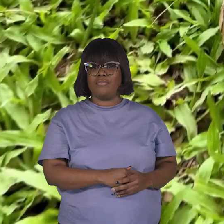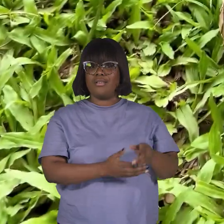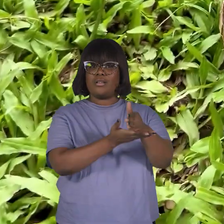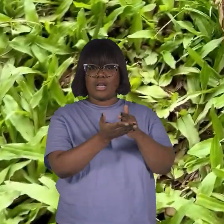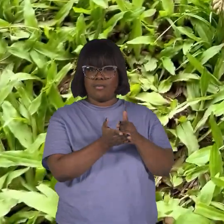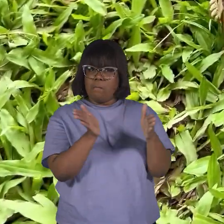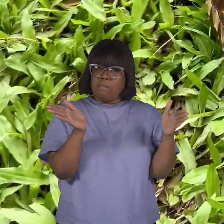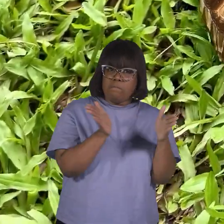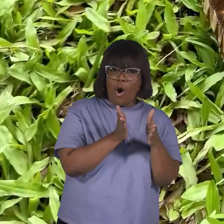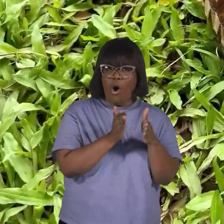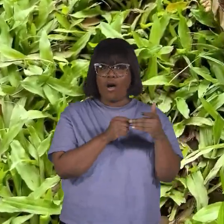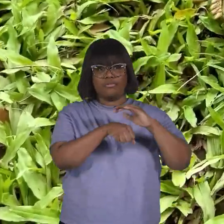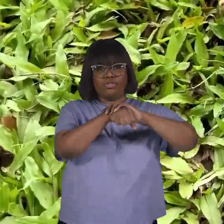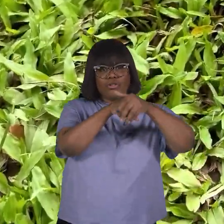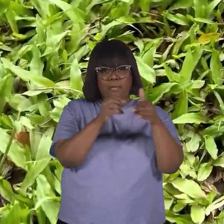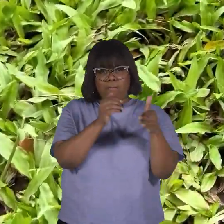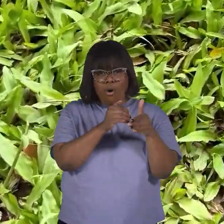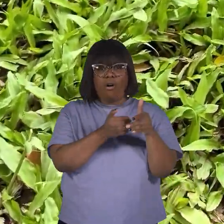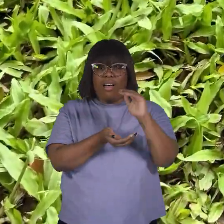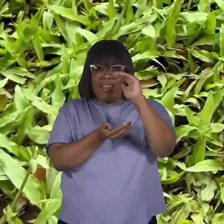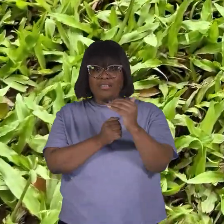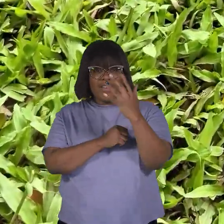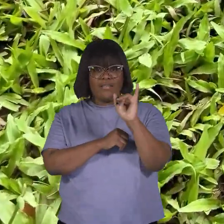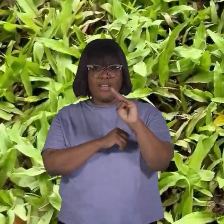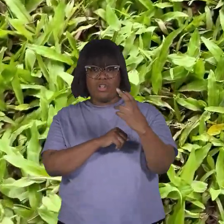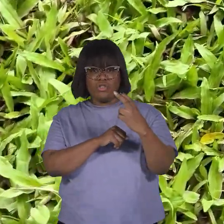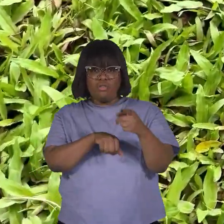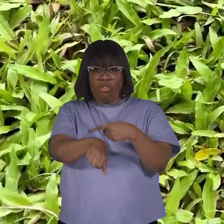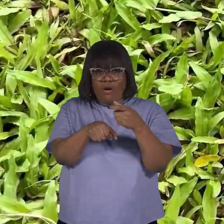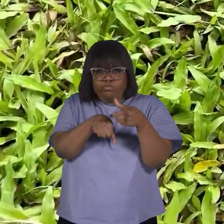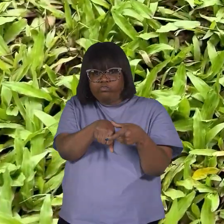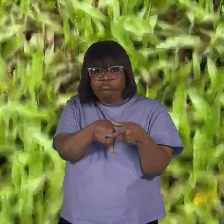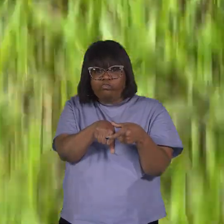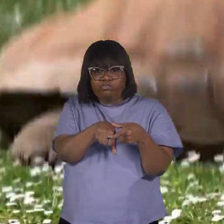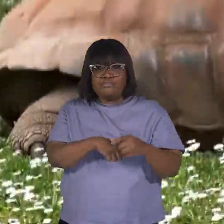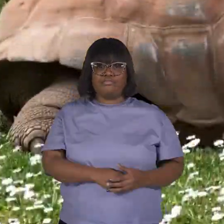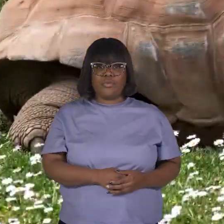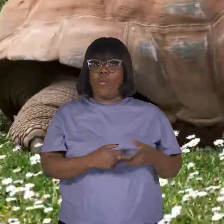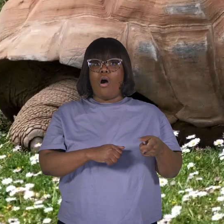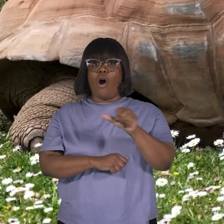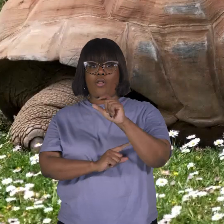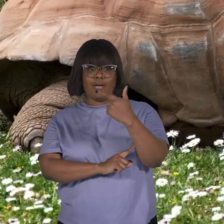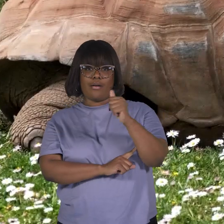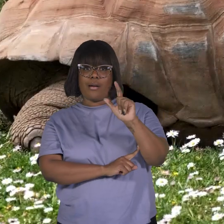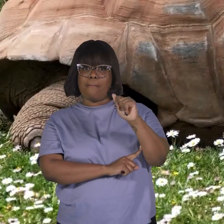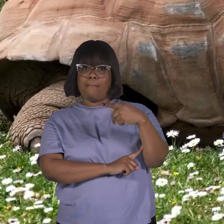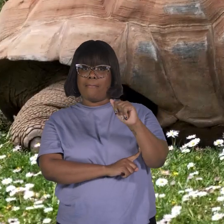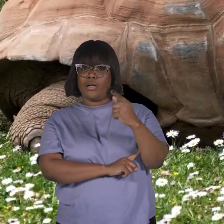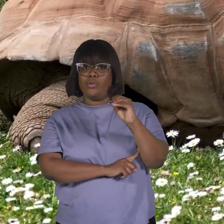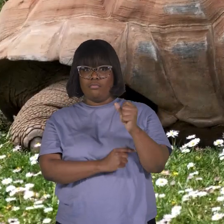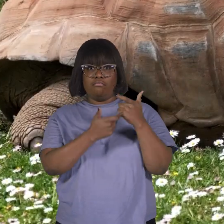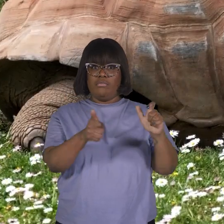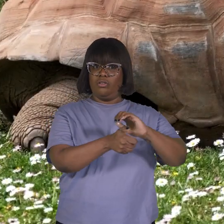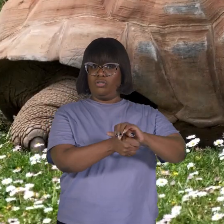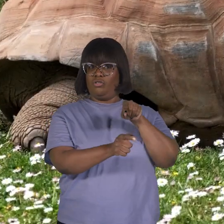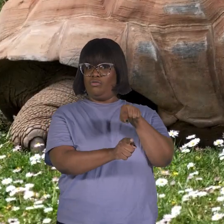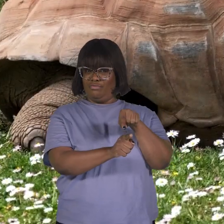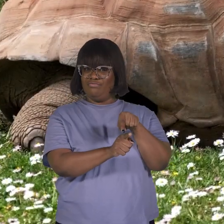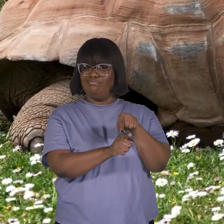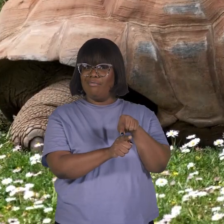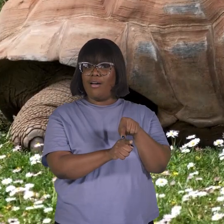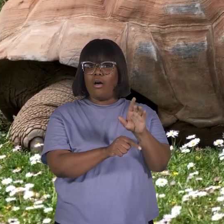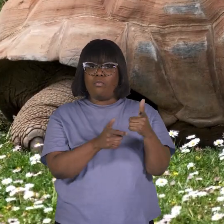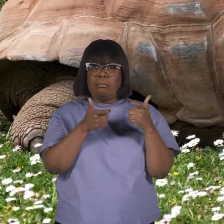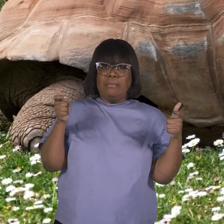Some are very small, small, with shells less than five inches long, while others, like the Galapagos giant